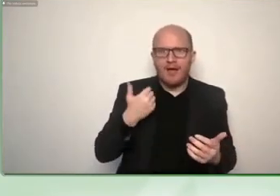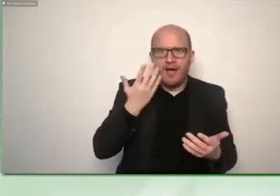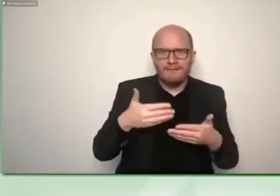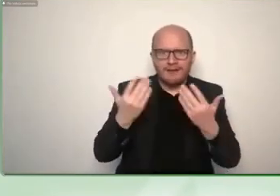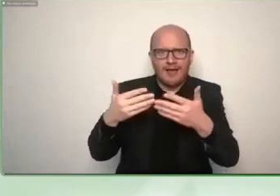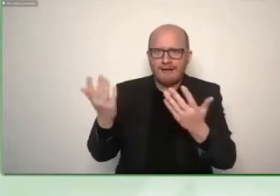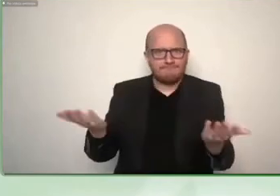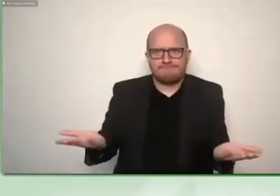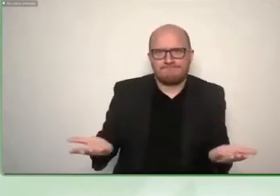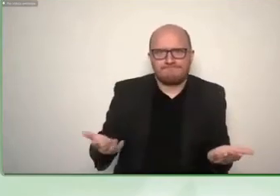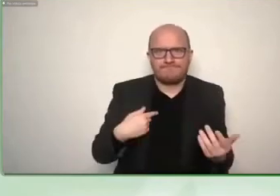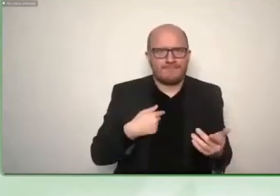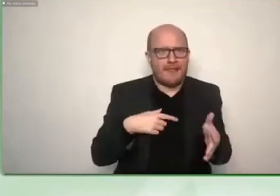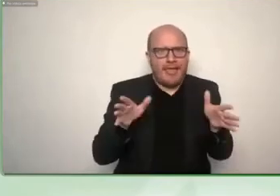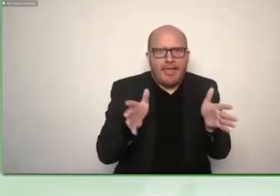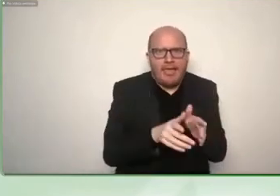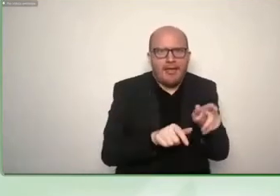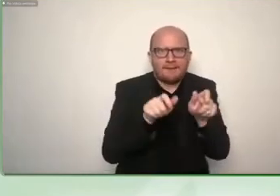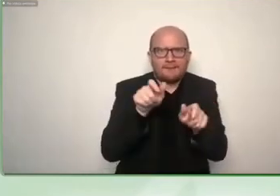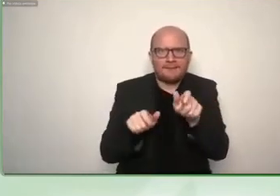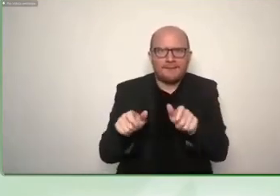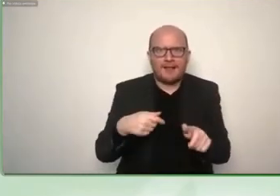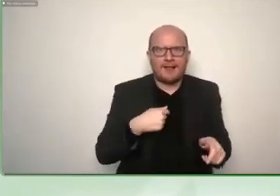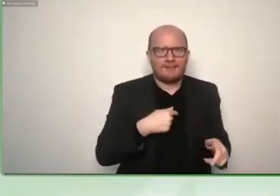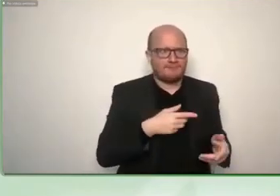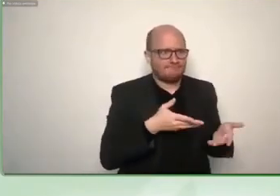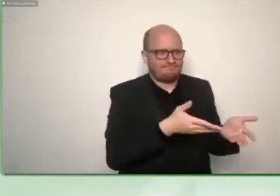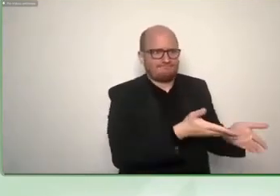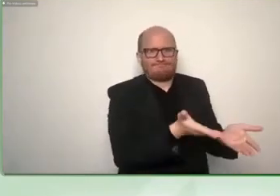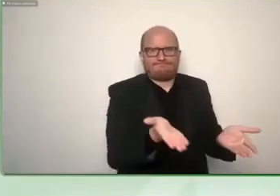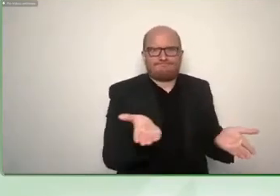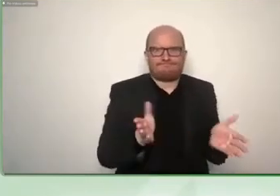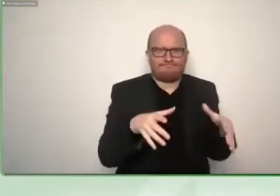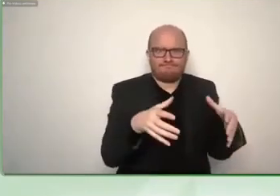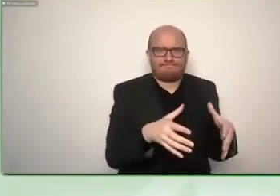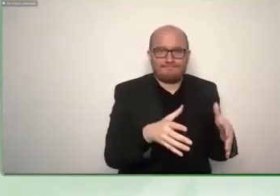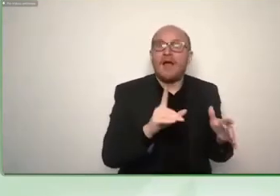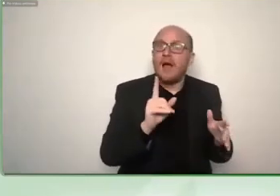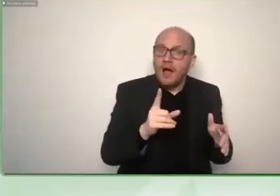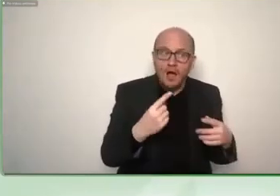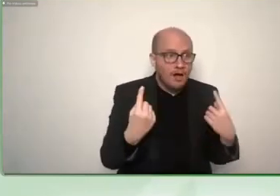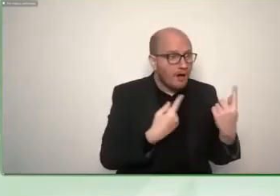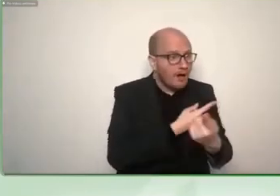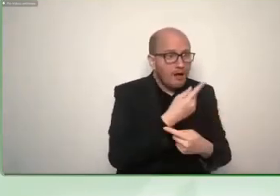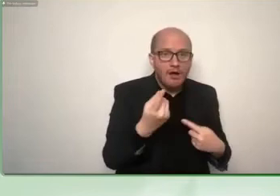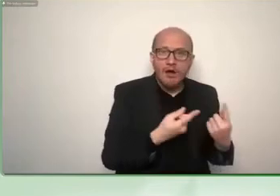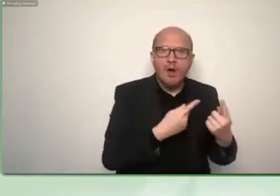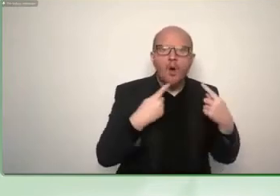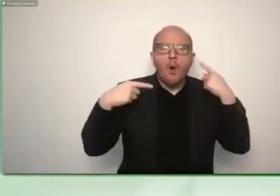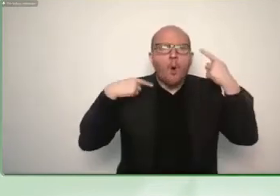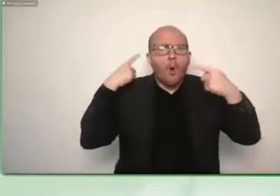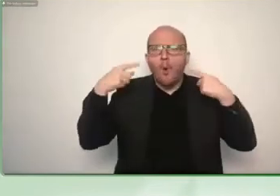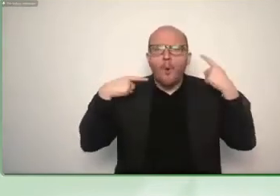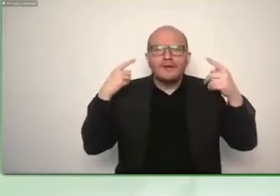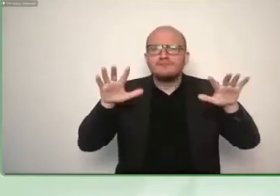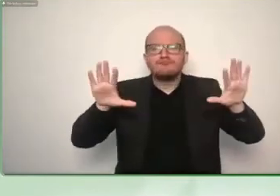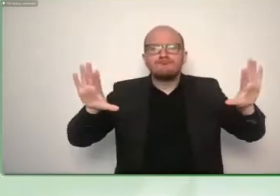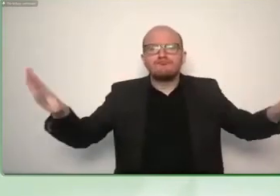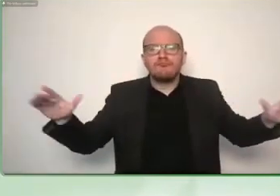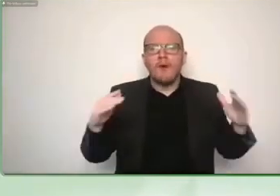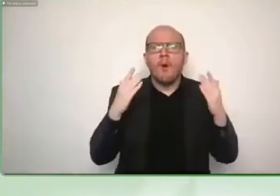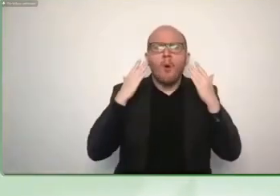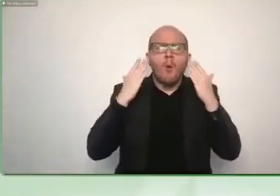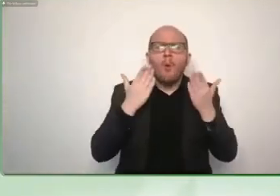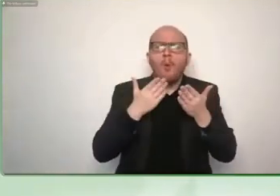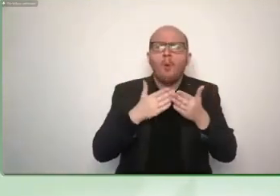normally when there's good conditions meaning not much background noise um then i can hear